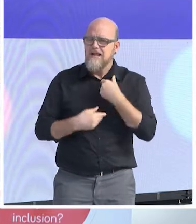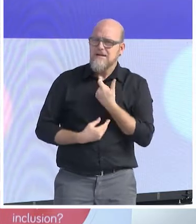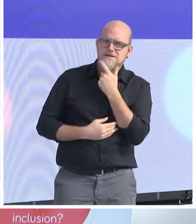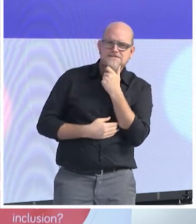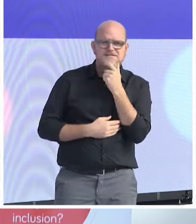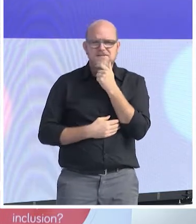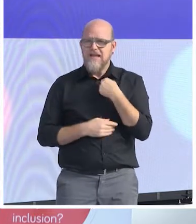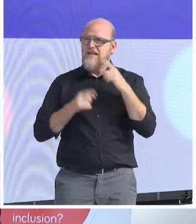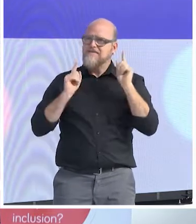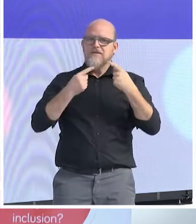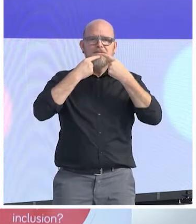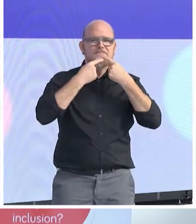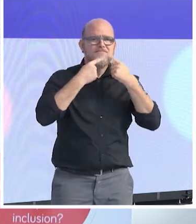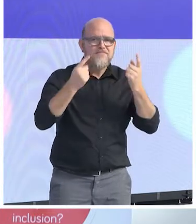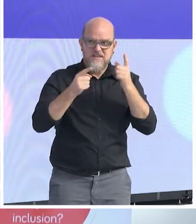these days.